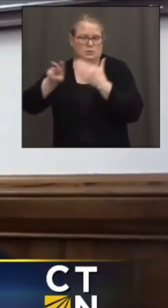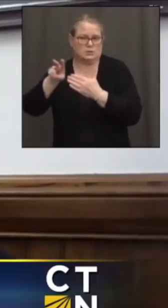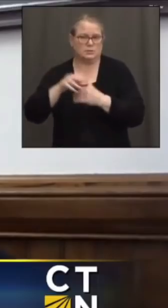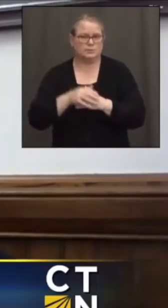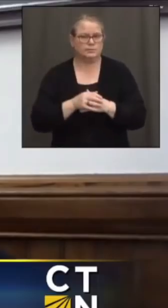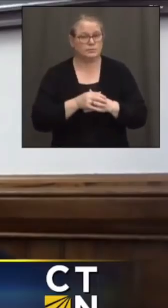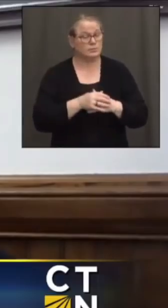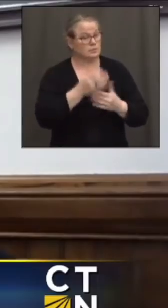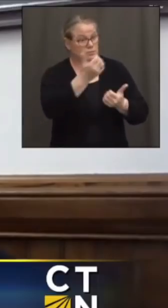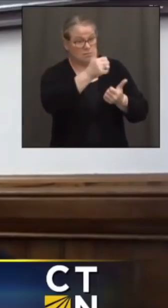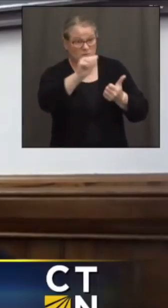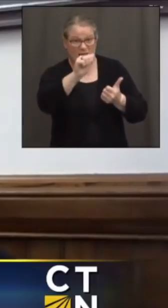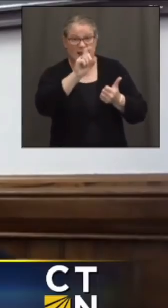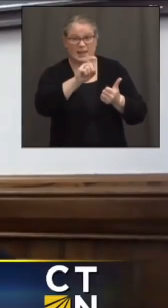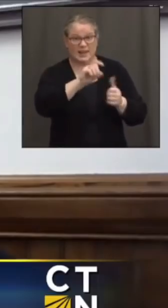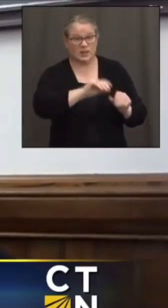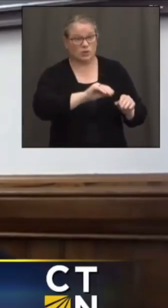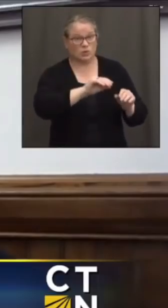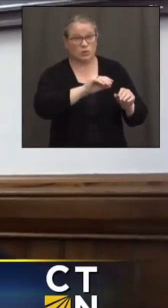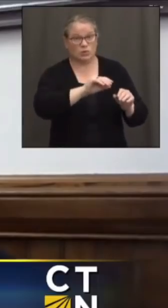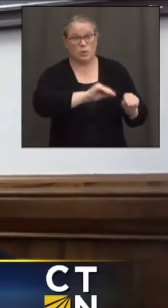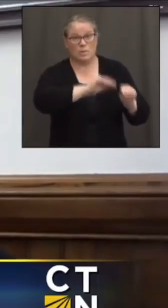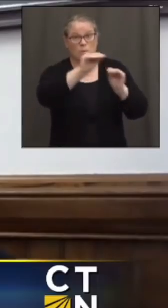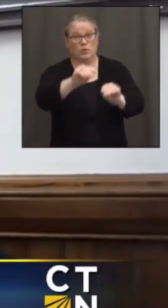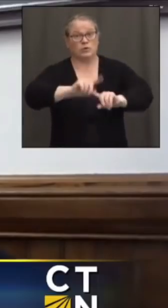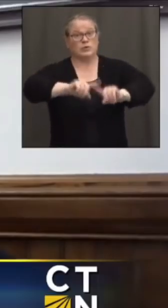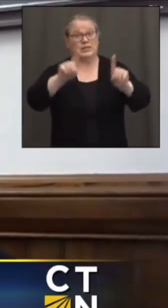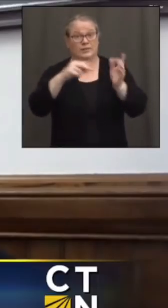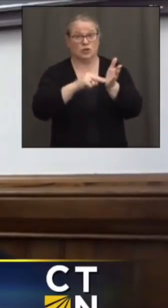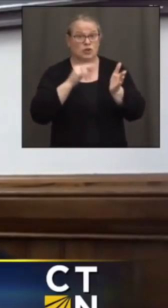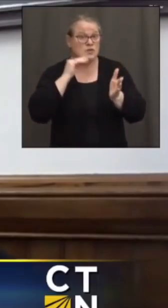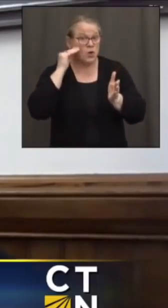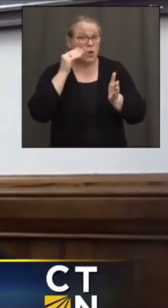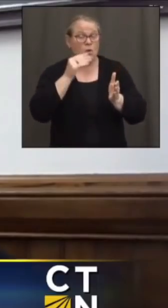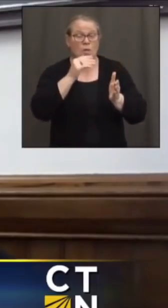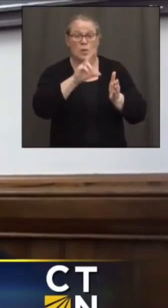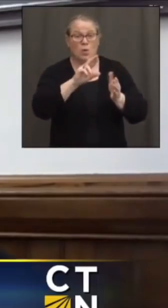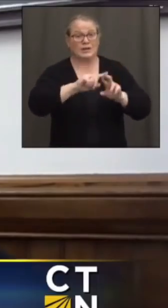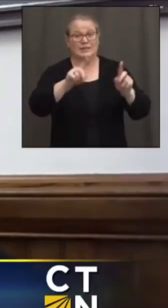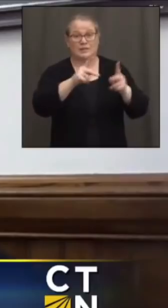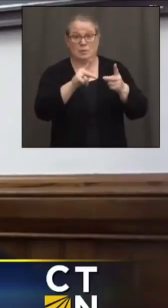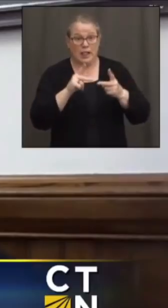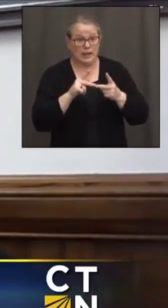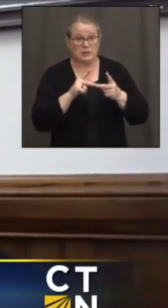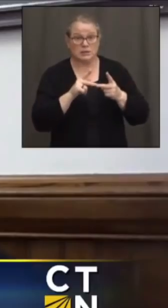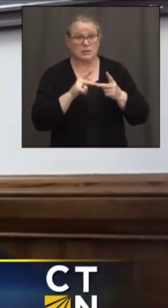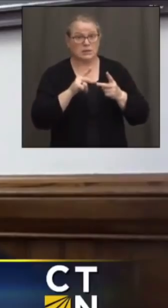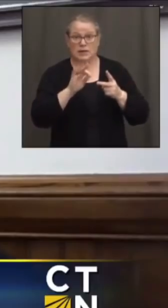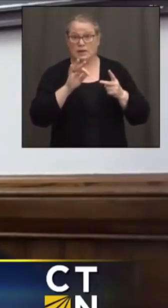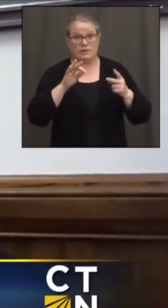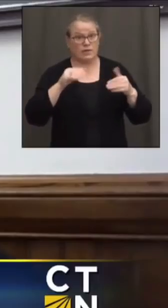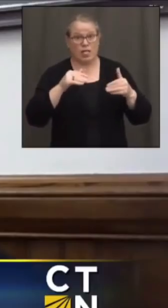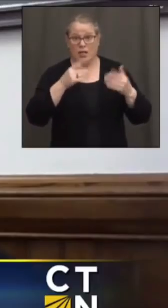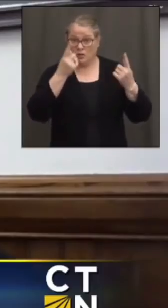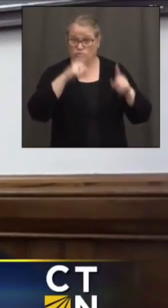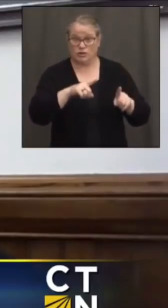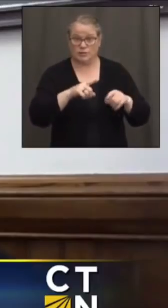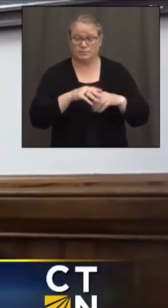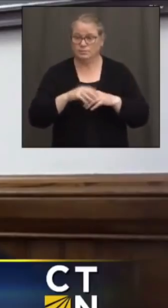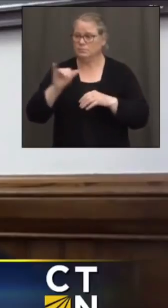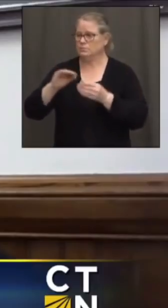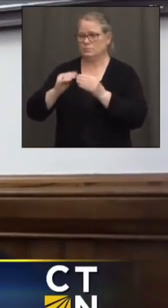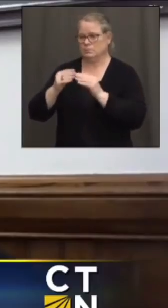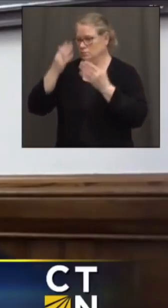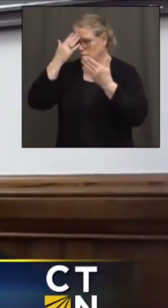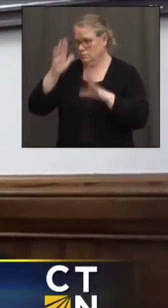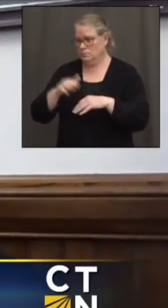relocated, you know, if a deal or agreement isn't able to be reached in time? Well, we do not have that firm number at this time. But